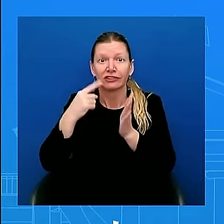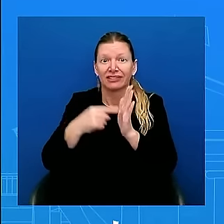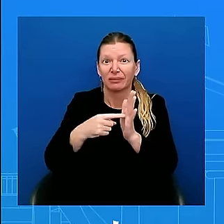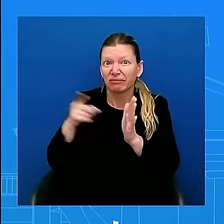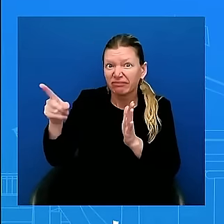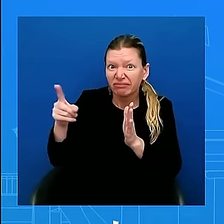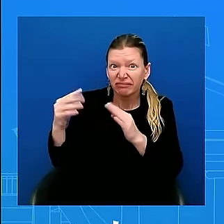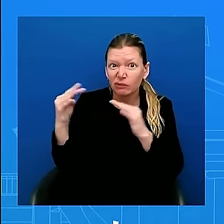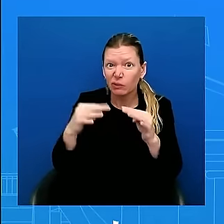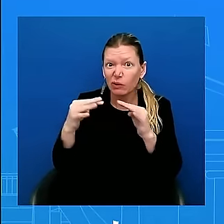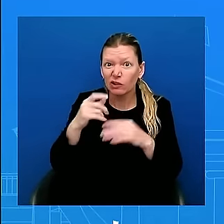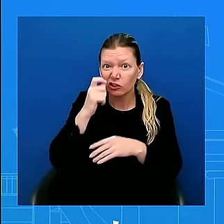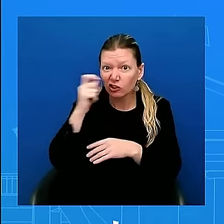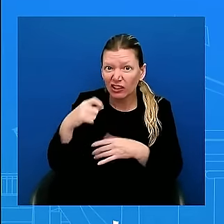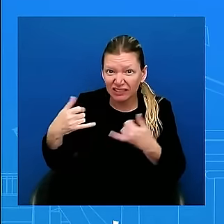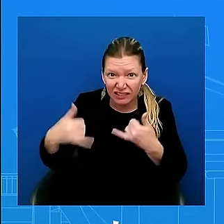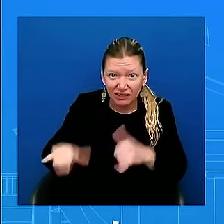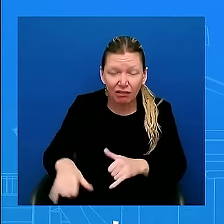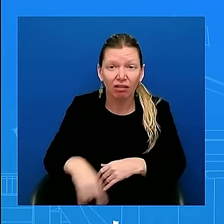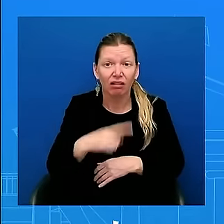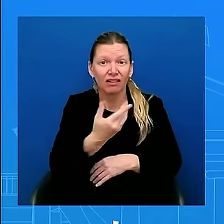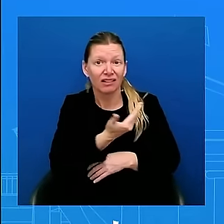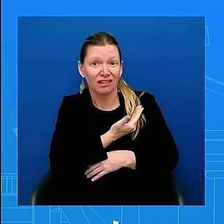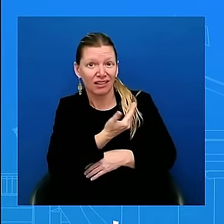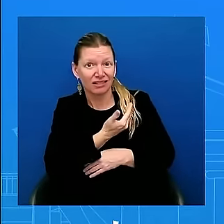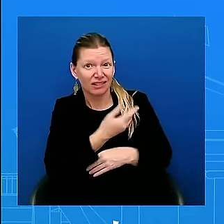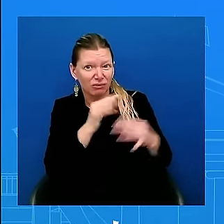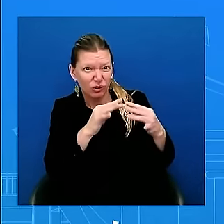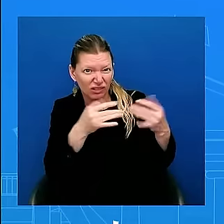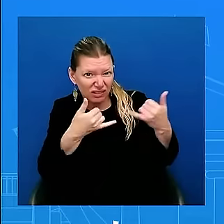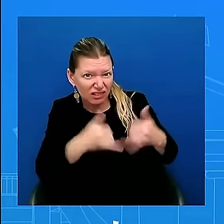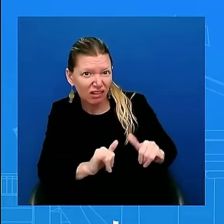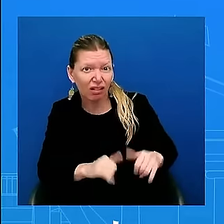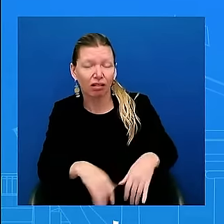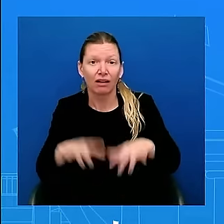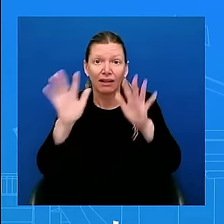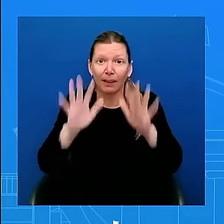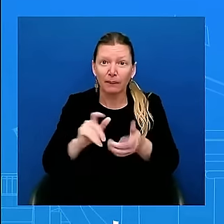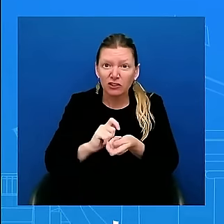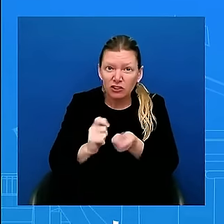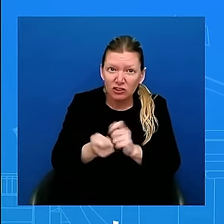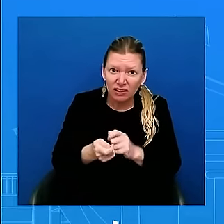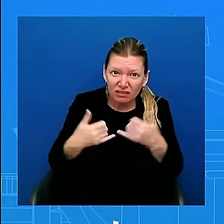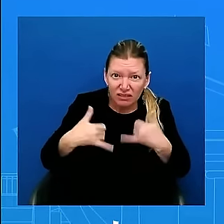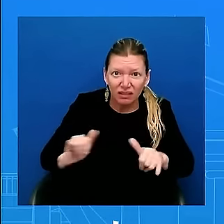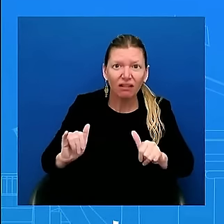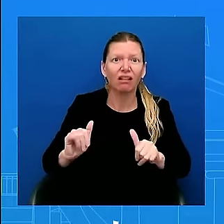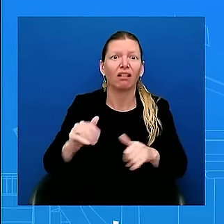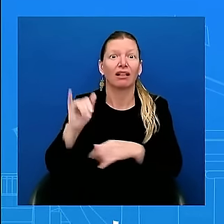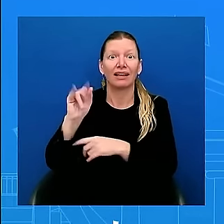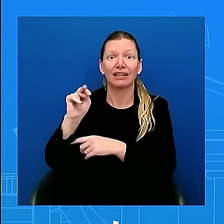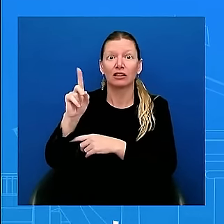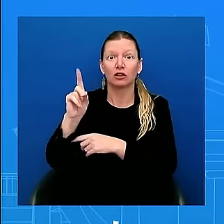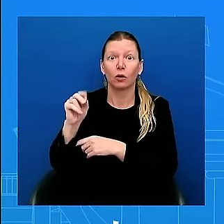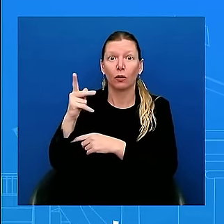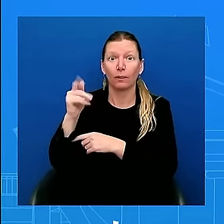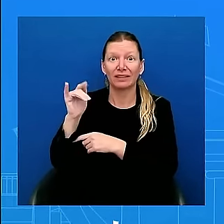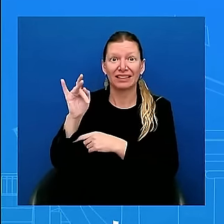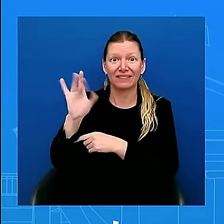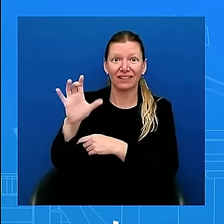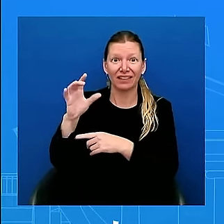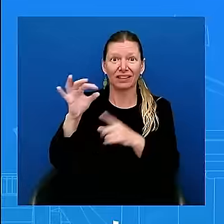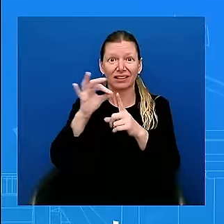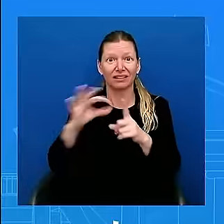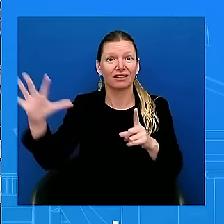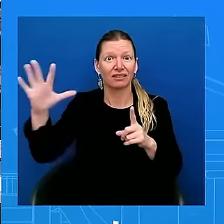on and on. There's plenty of things for the national security team to try to continue to get done. John, we heard from the Vice President earlier